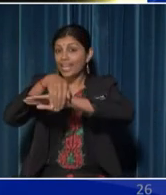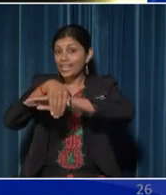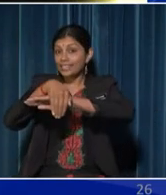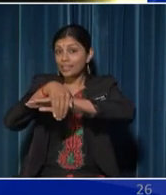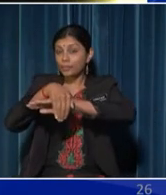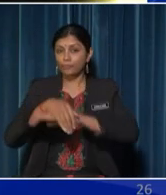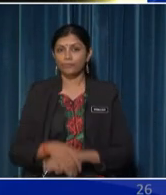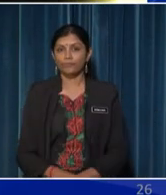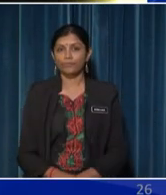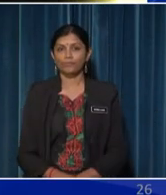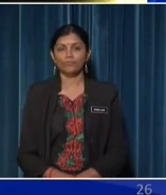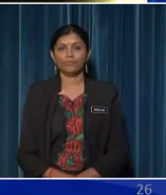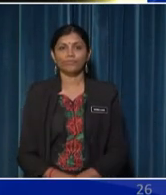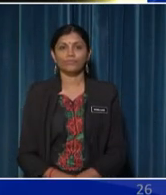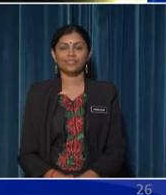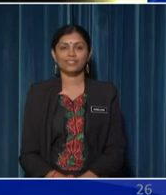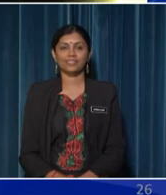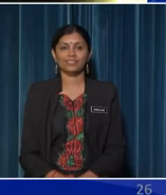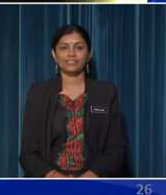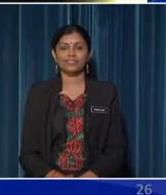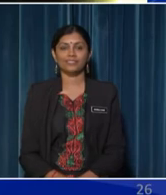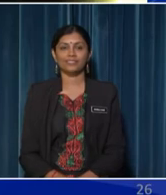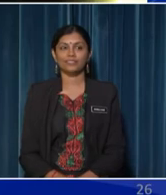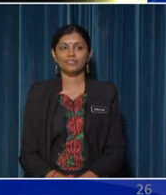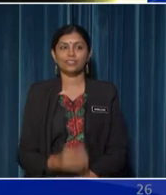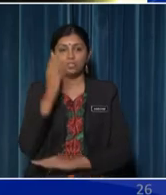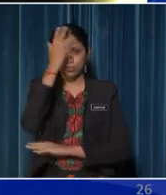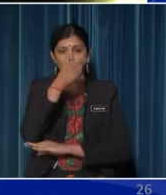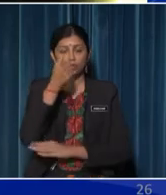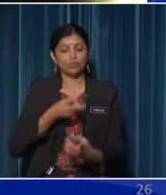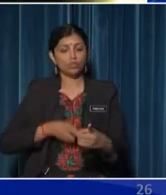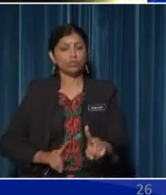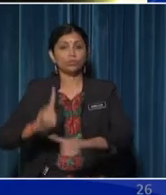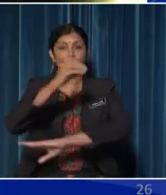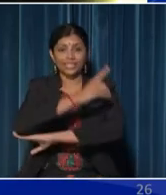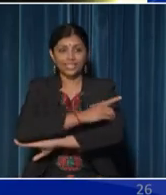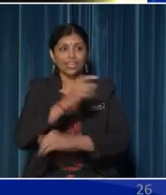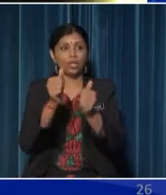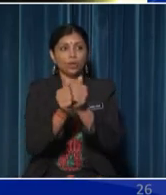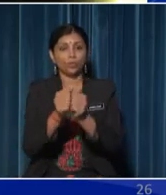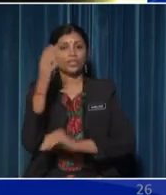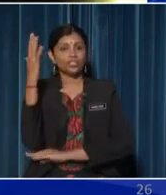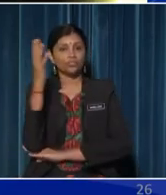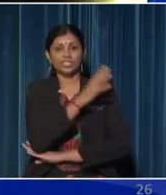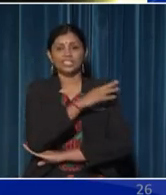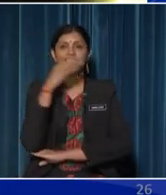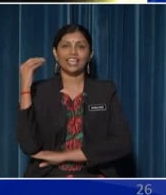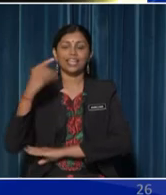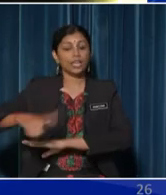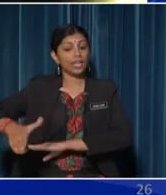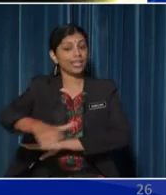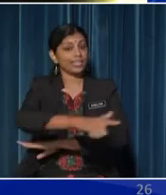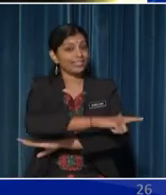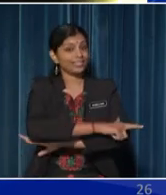It is beautiful, isn't it? It is beautiful during the day with trees and